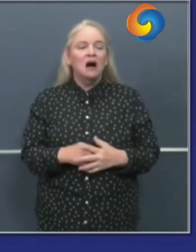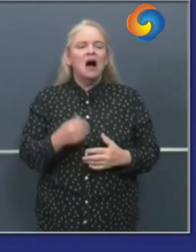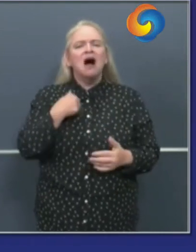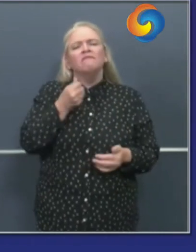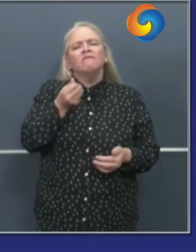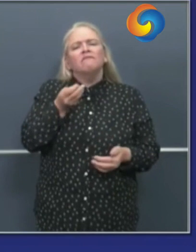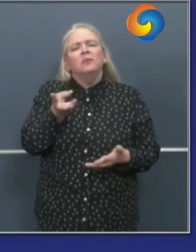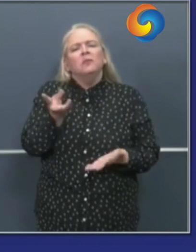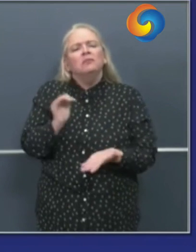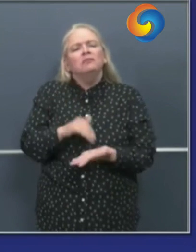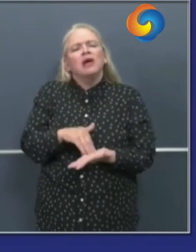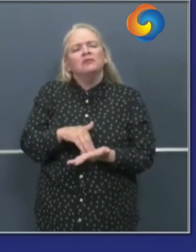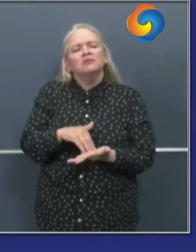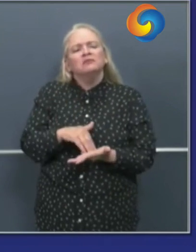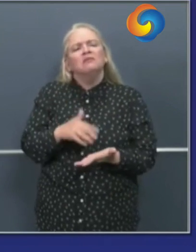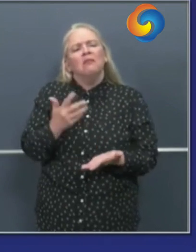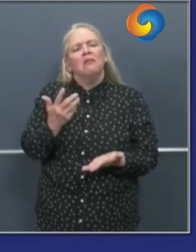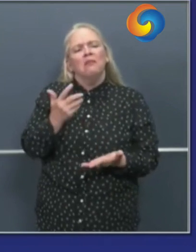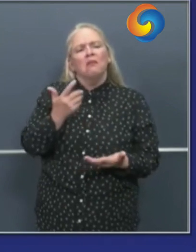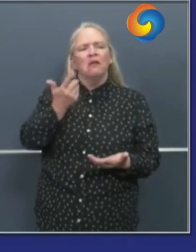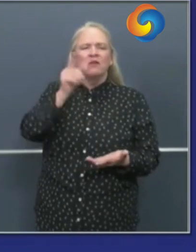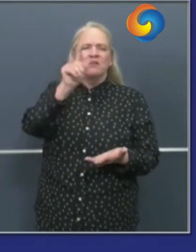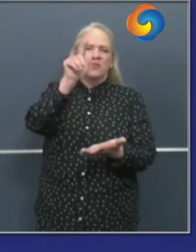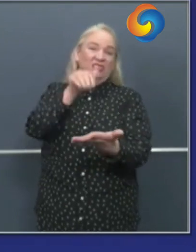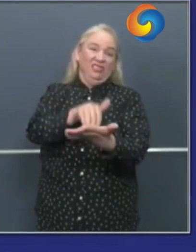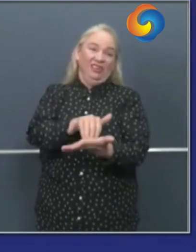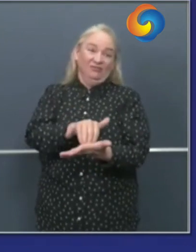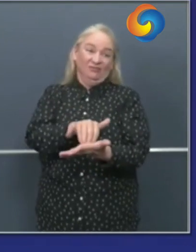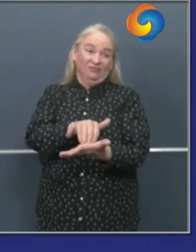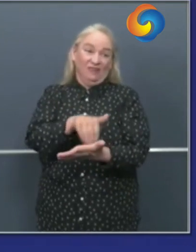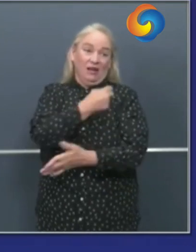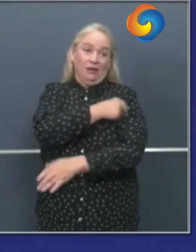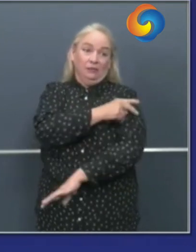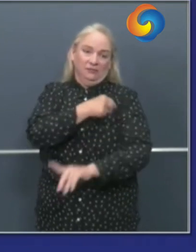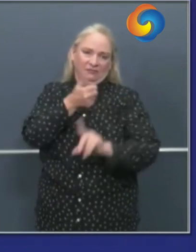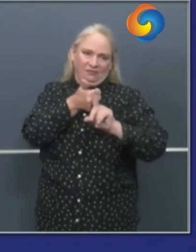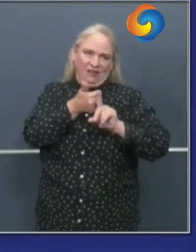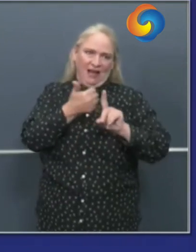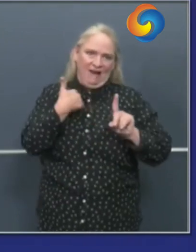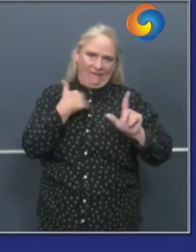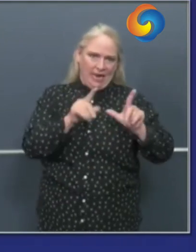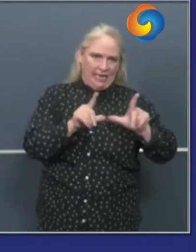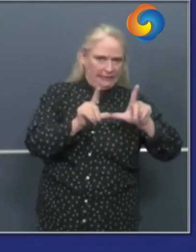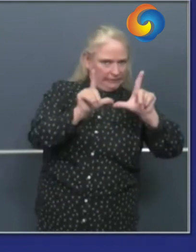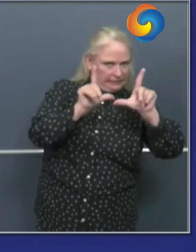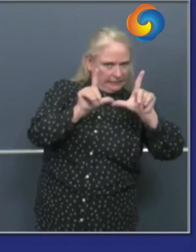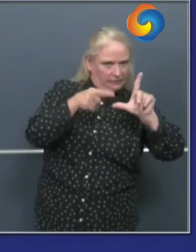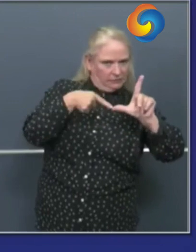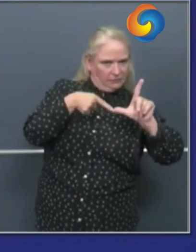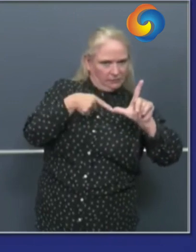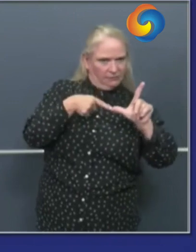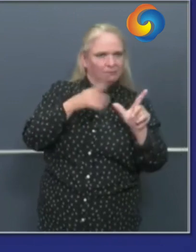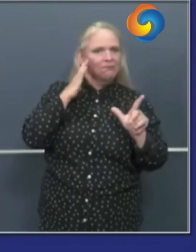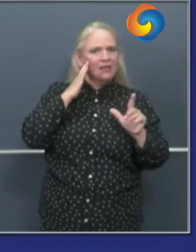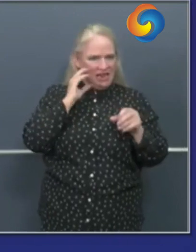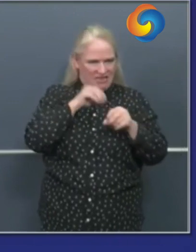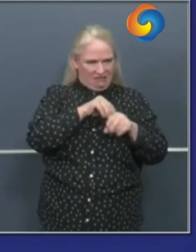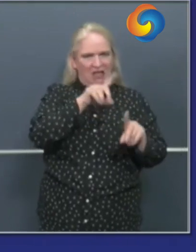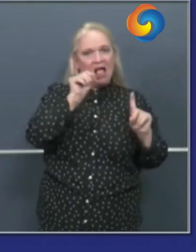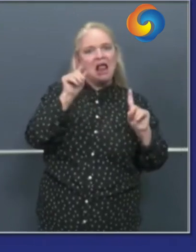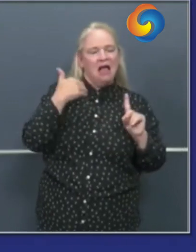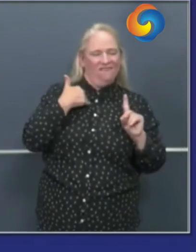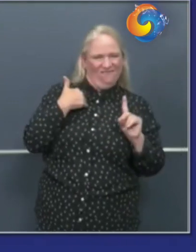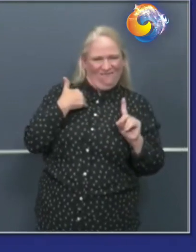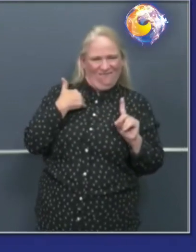roughly 21 000 plus licensed hospital beds in l.a as an example in sutter